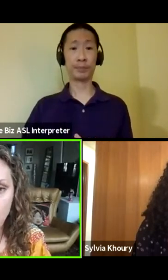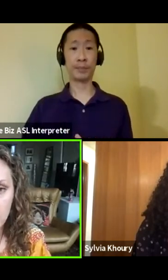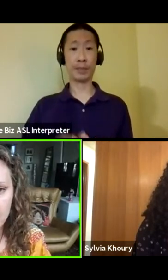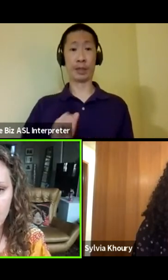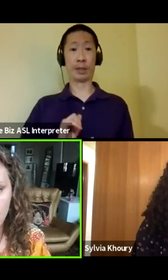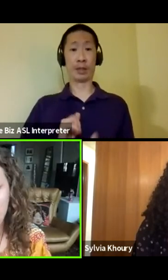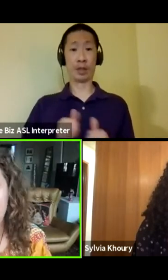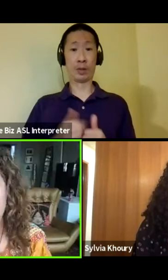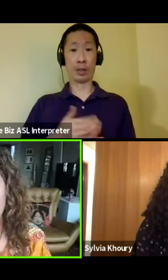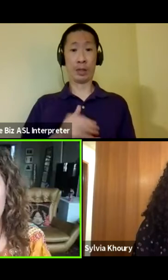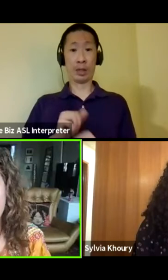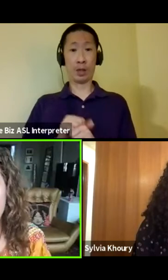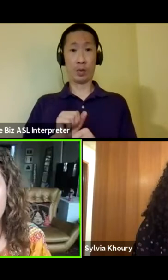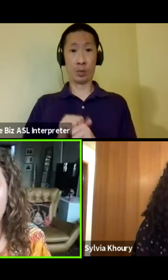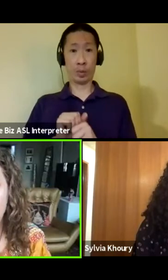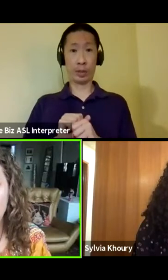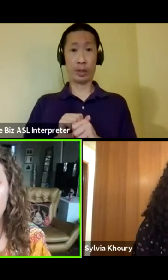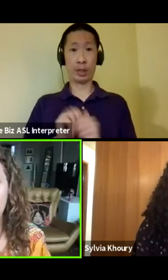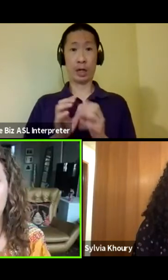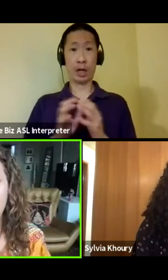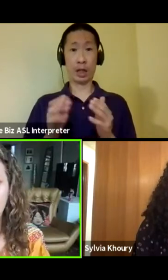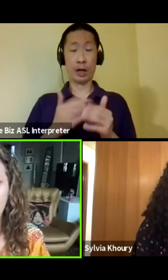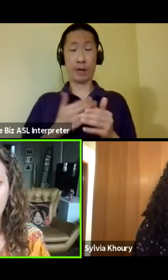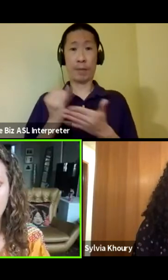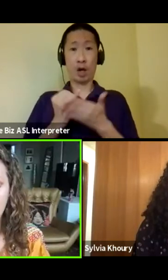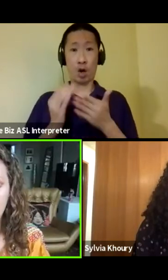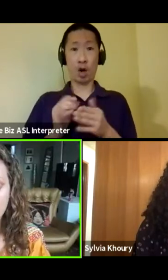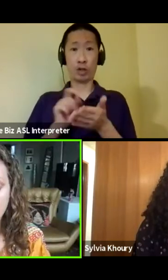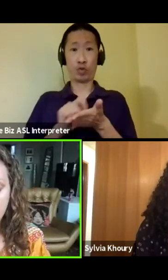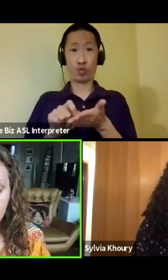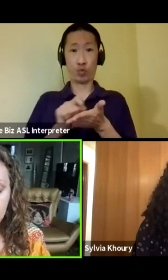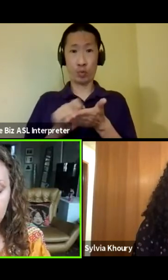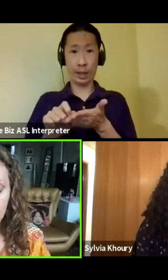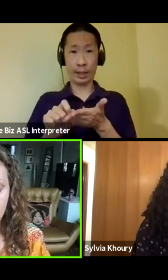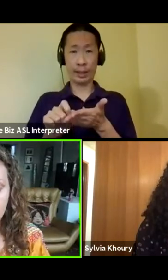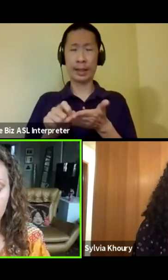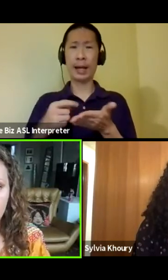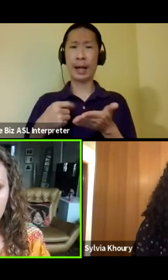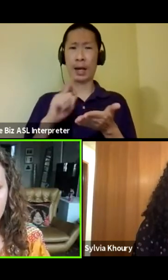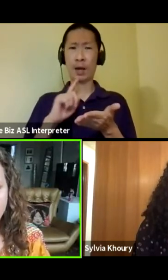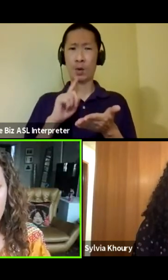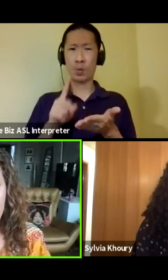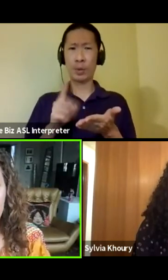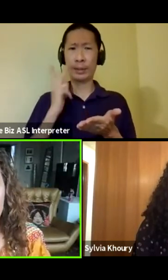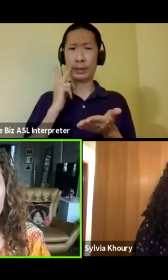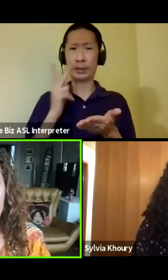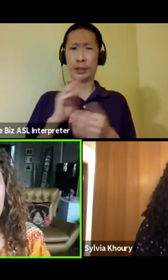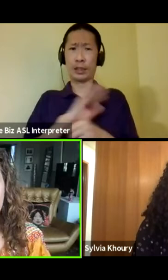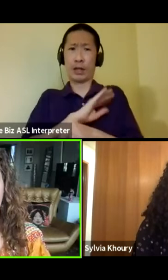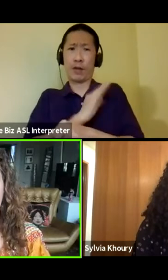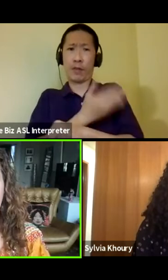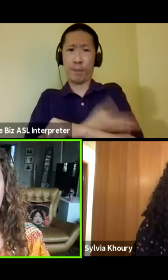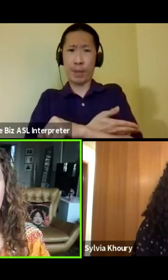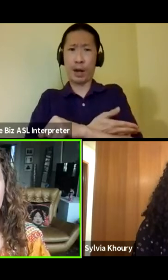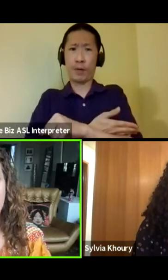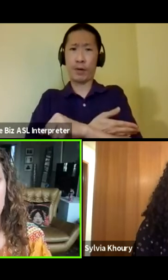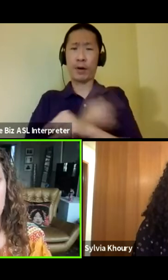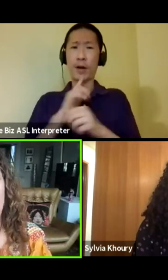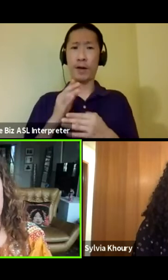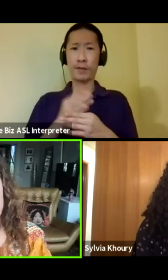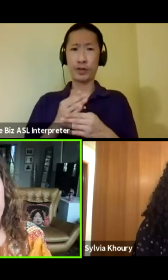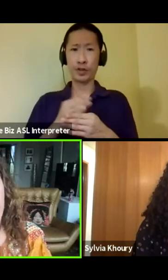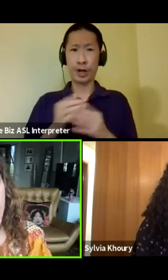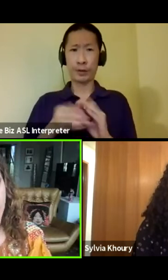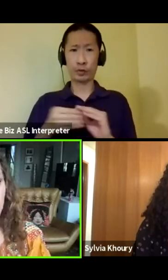far as my work is concerned, a lot of my artists through writing and I really saw the power of storytelling in the